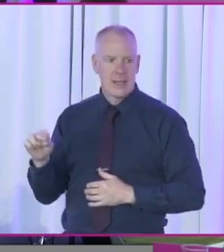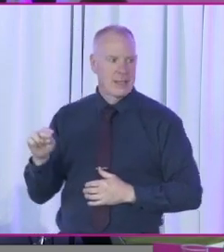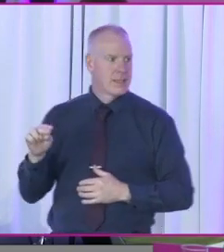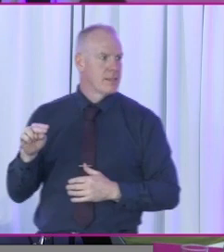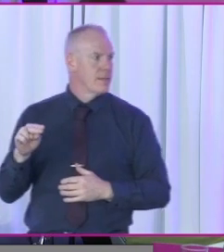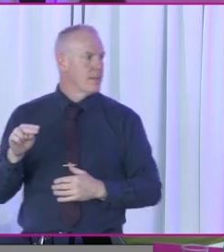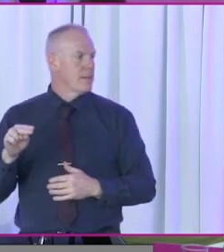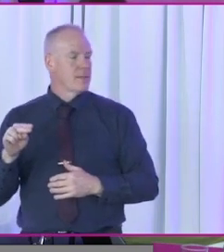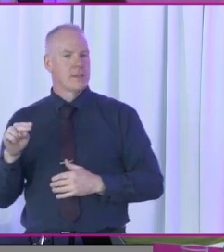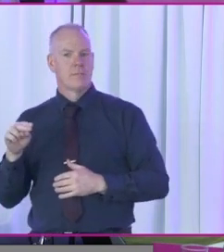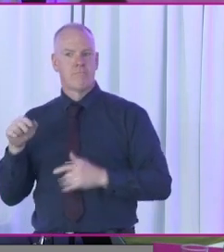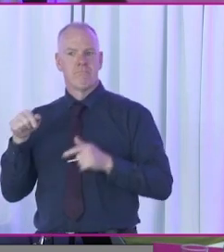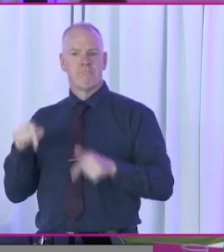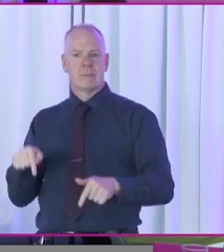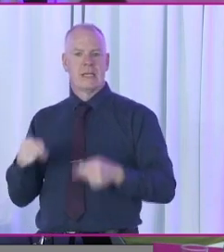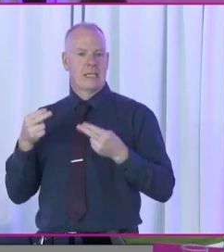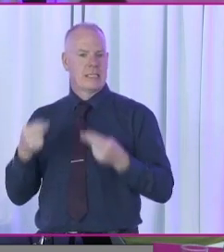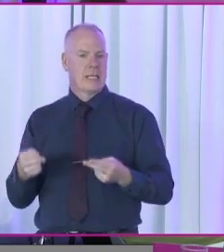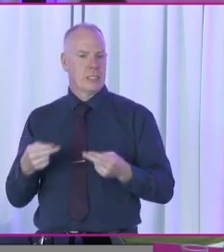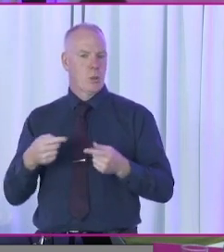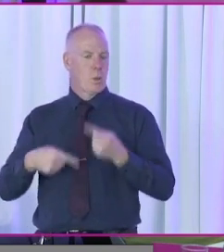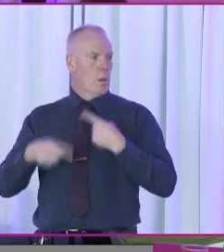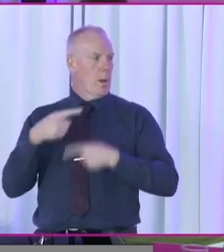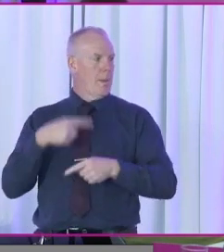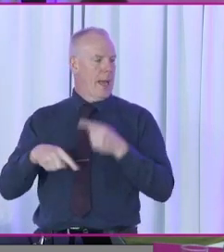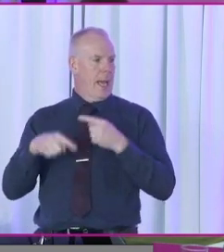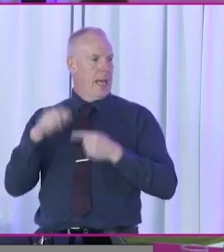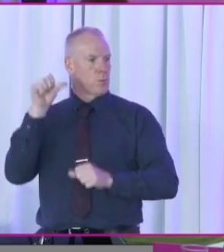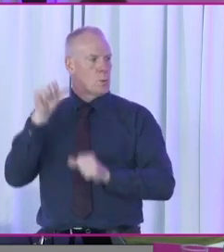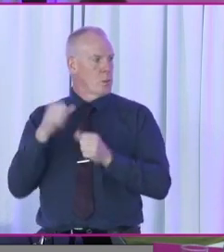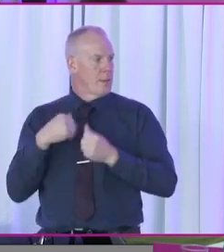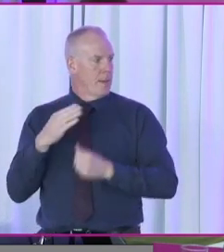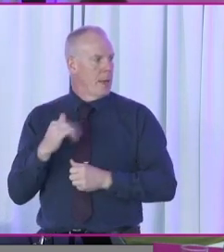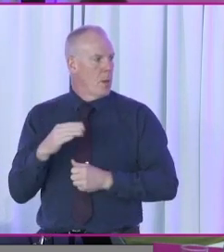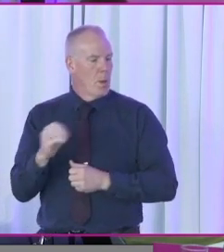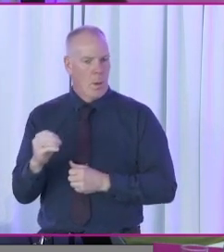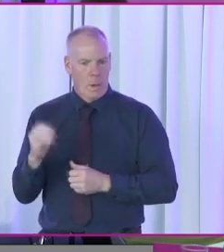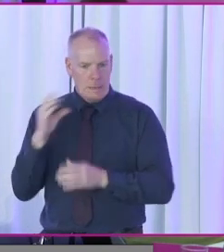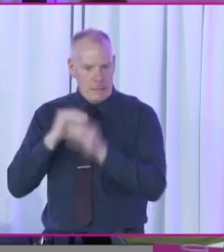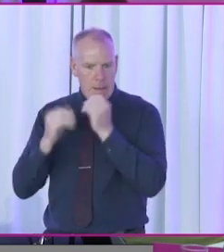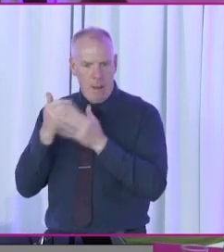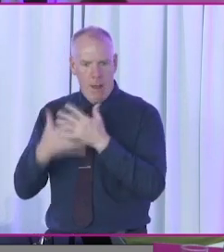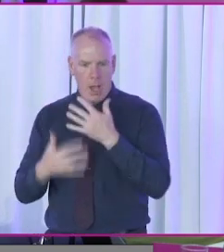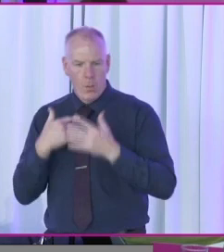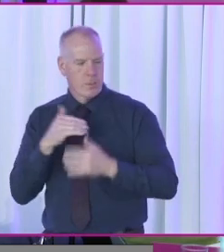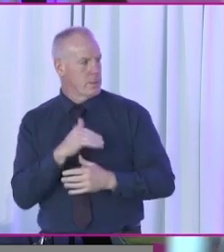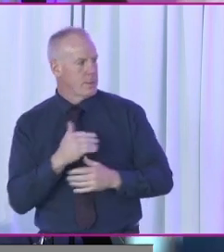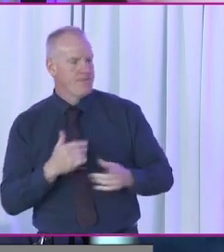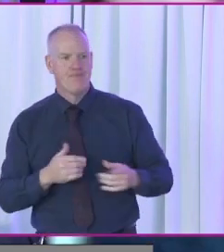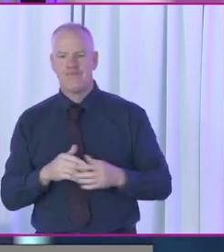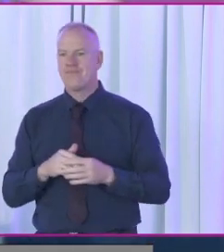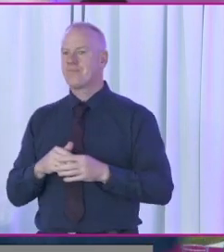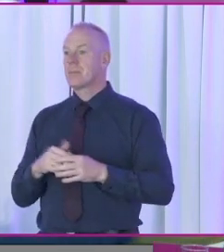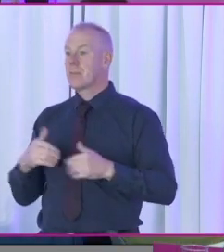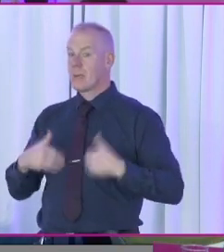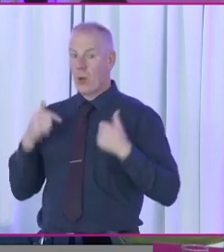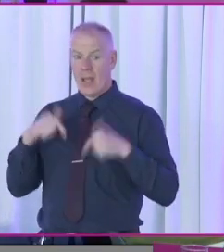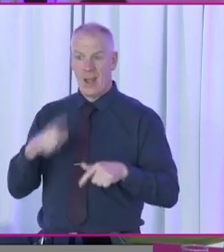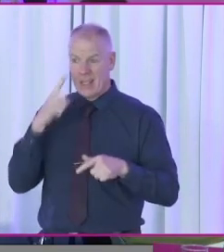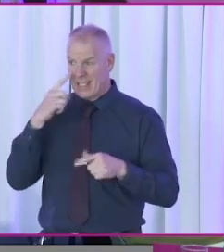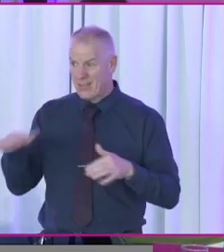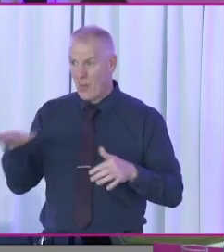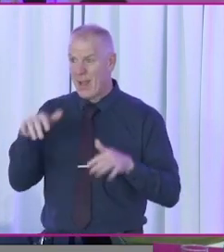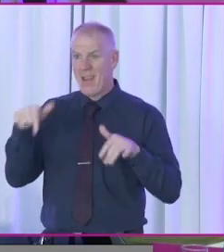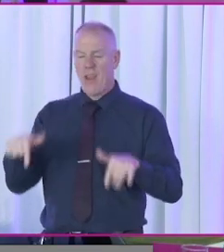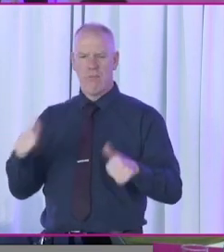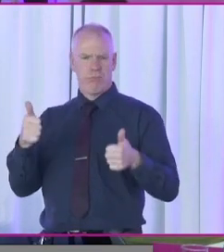think, having listened to that, I need maybe to pare back that bio a little bit. It's great to be here this morning, and to see so many people